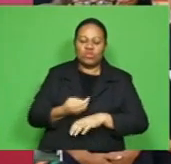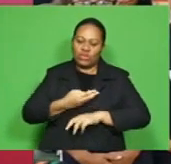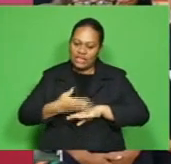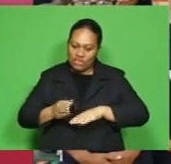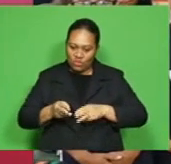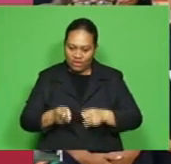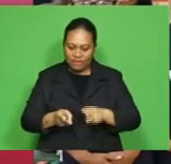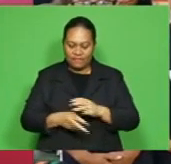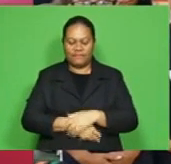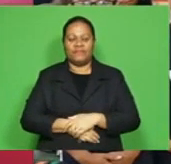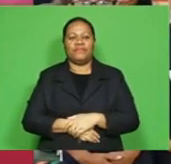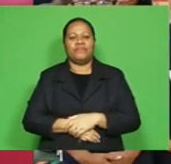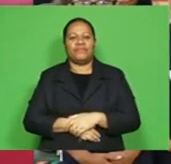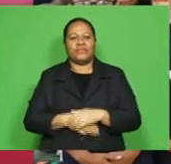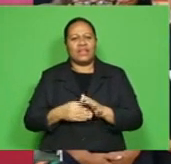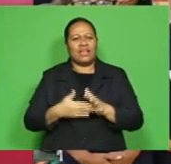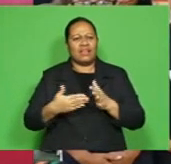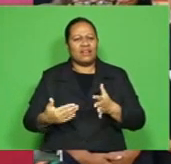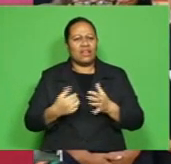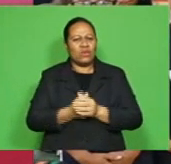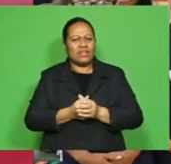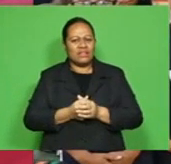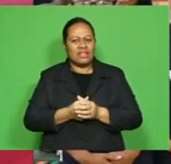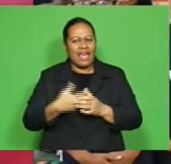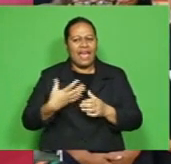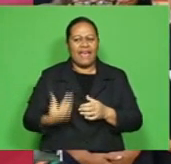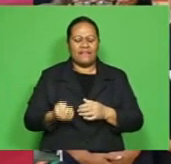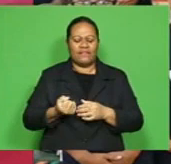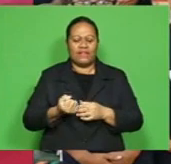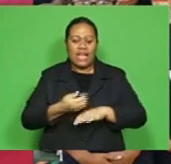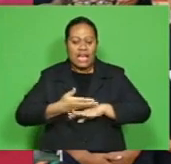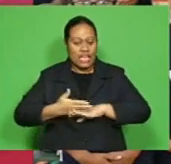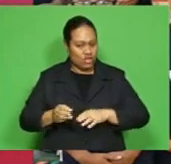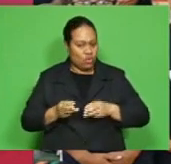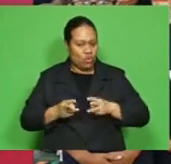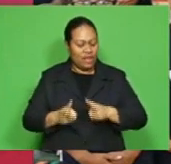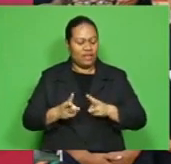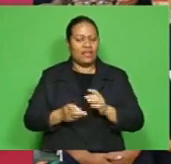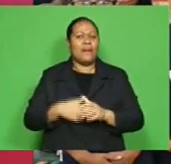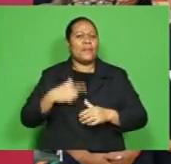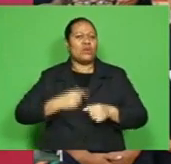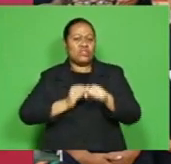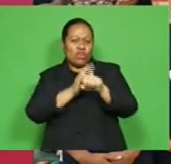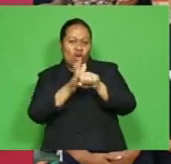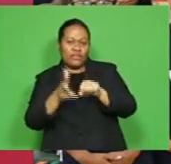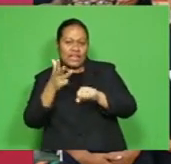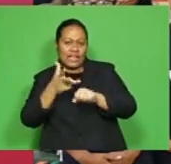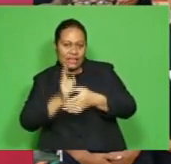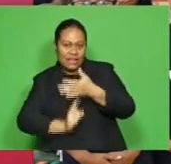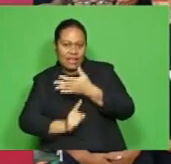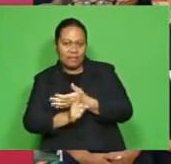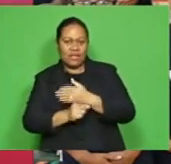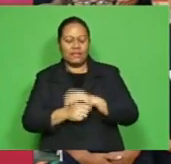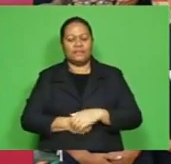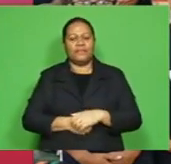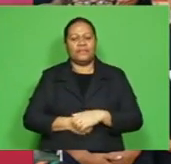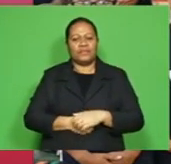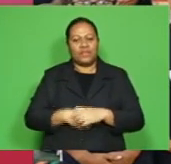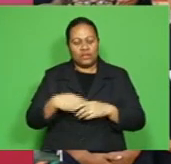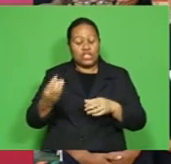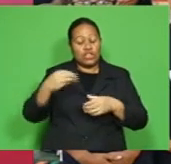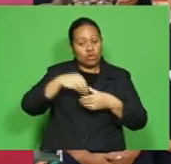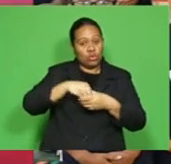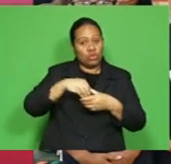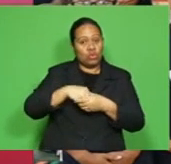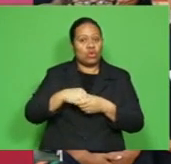finished our accreditation system in place for the new normal for the COVID-19. This will include